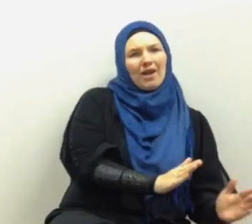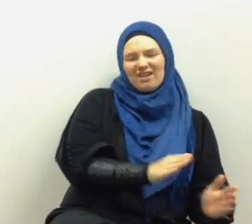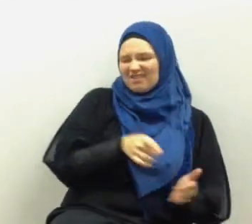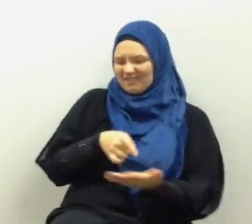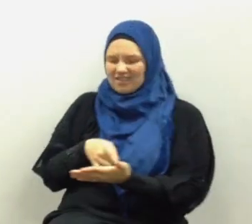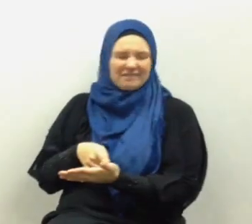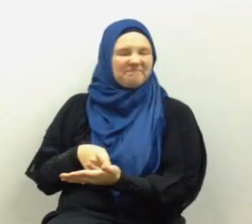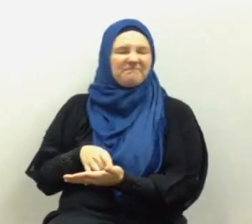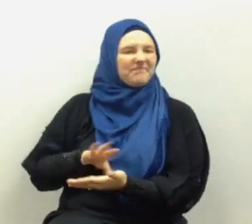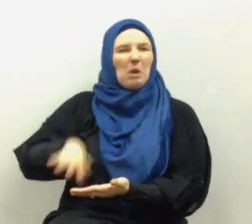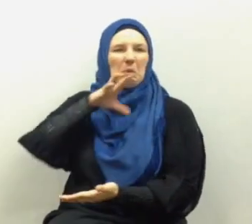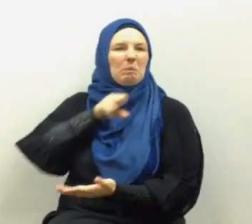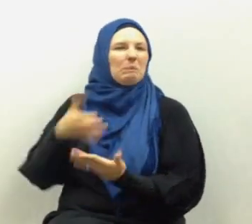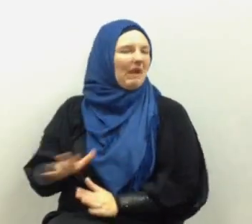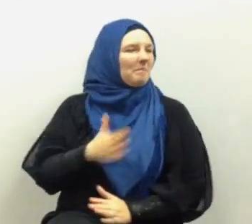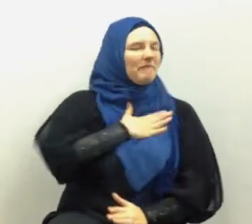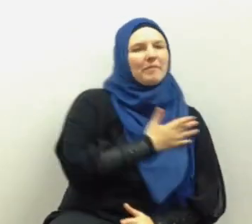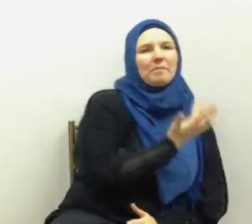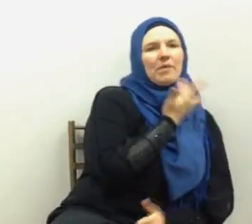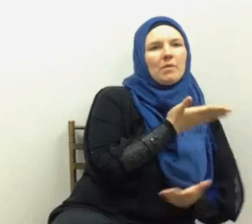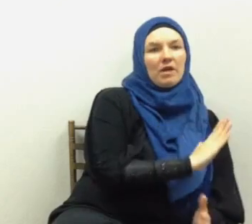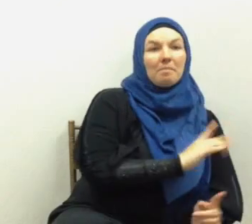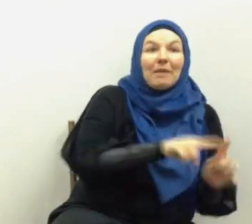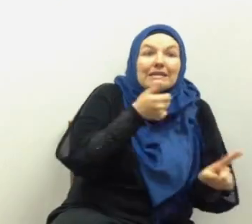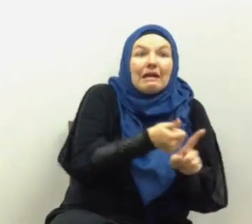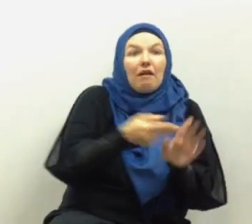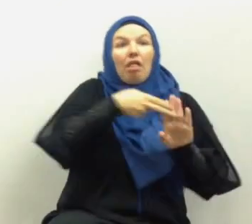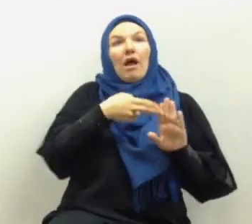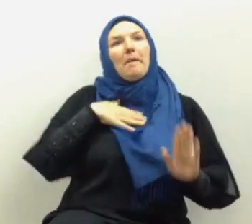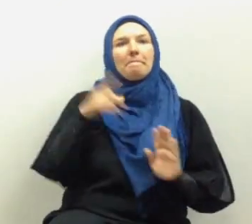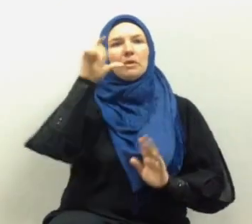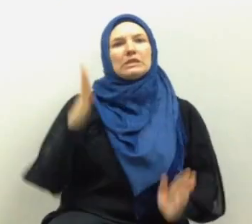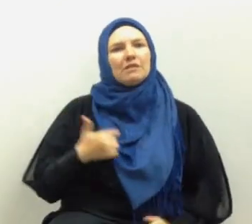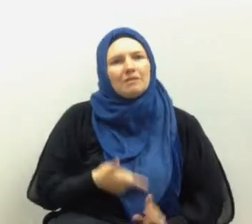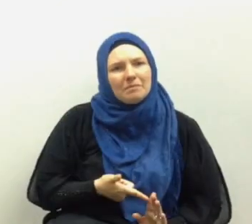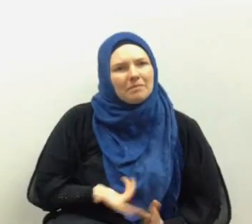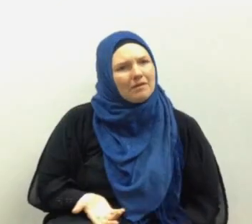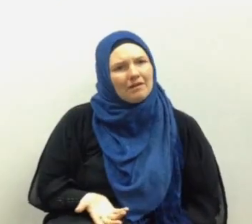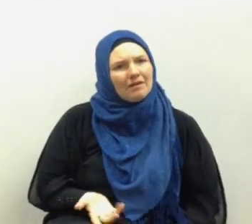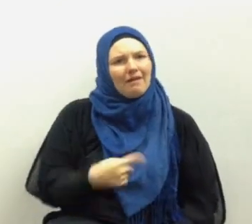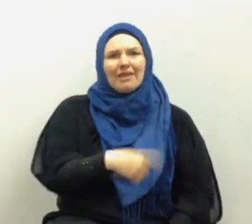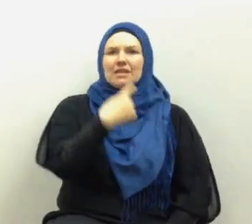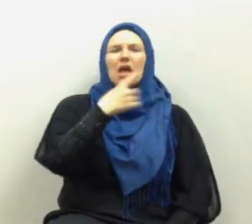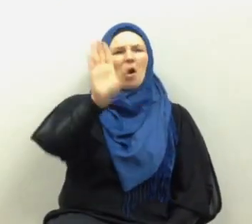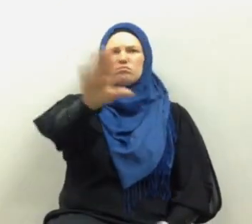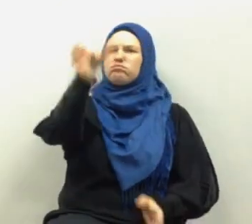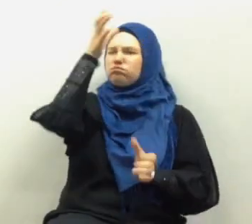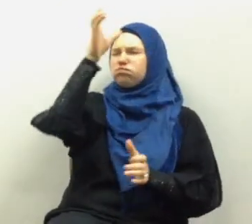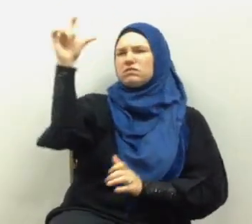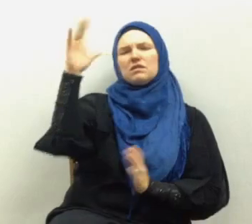way not Allah's way and they claim to be muslims in fact they claim to